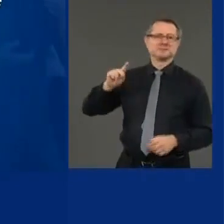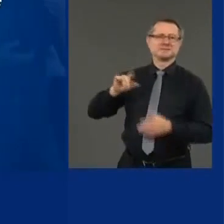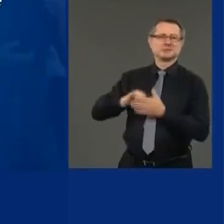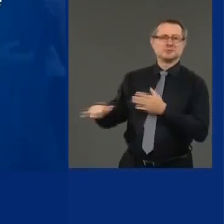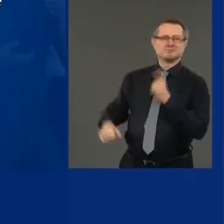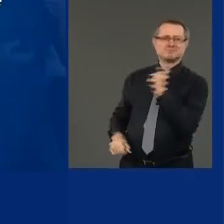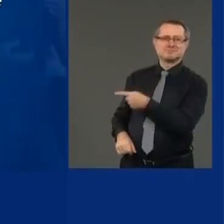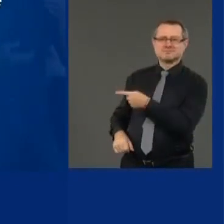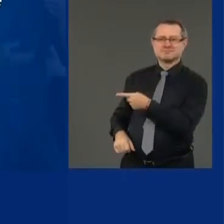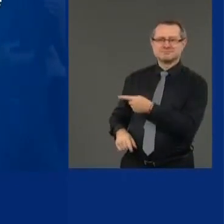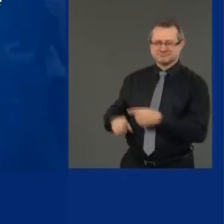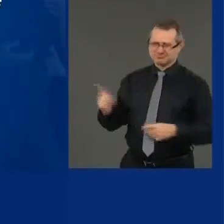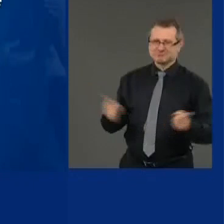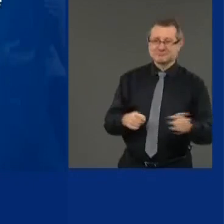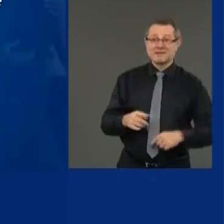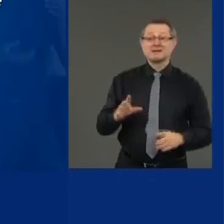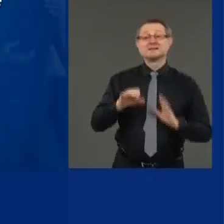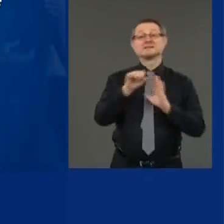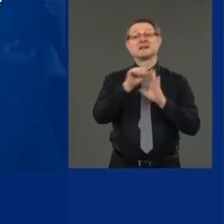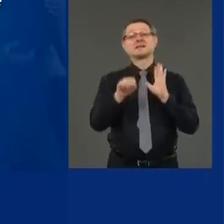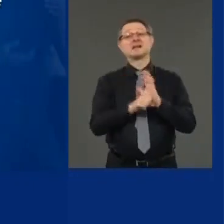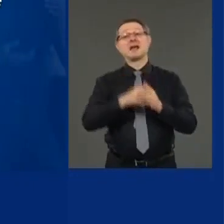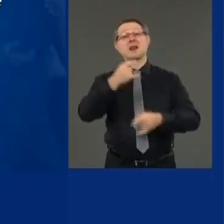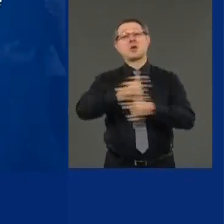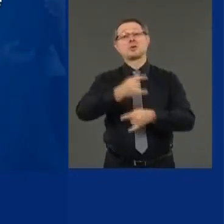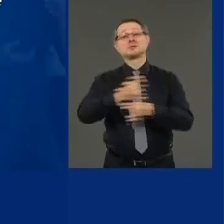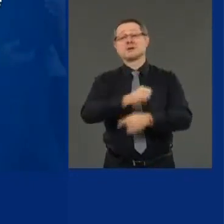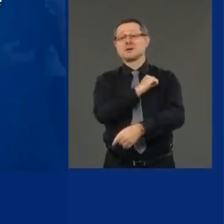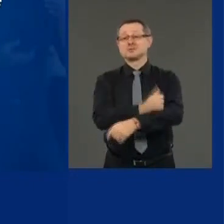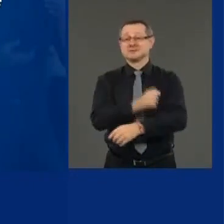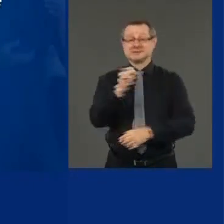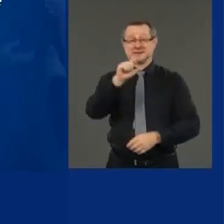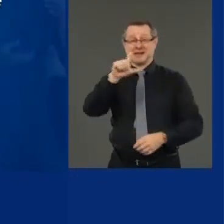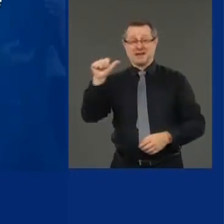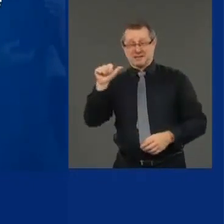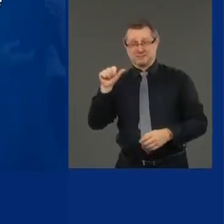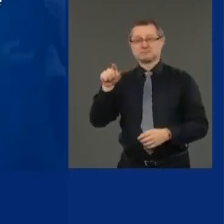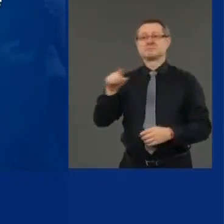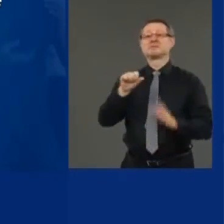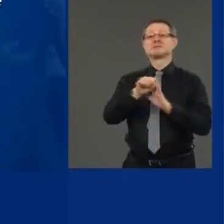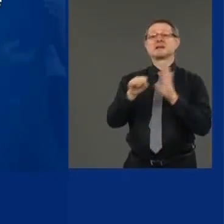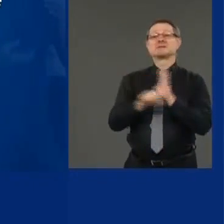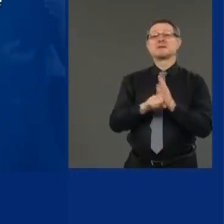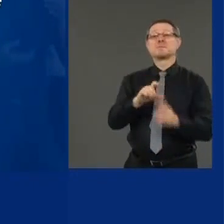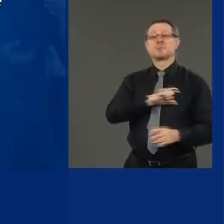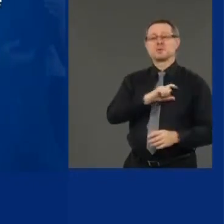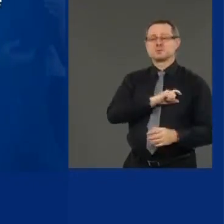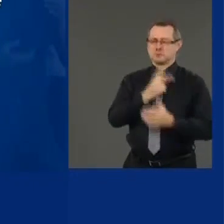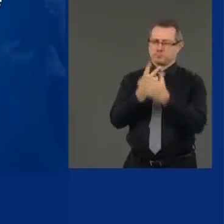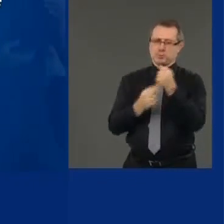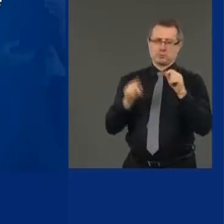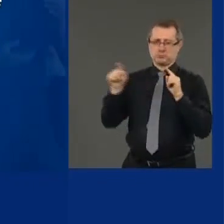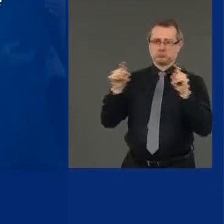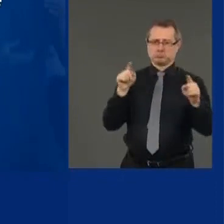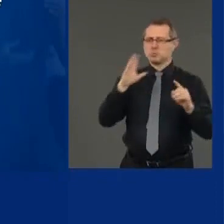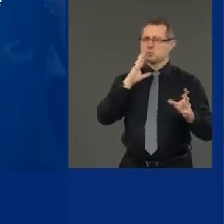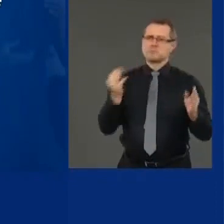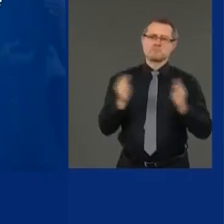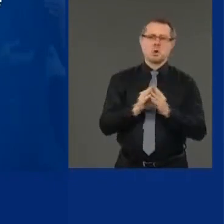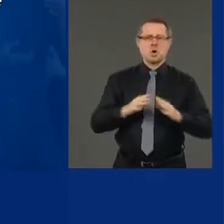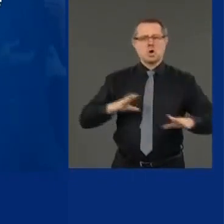State liquor authority and the state police are going to step up their efforts dramatically.